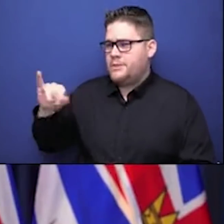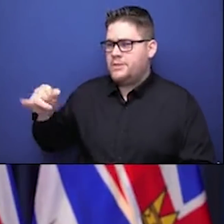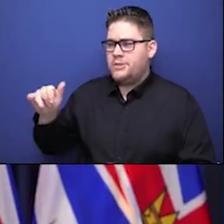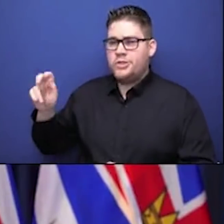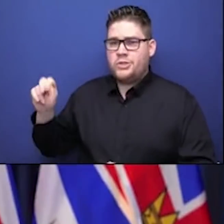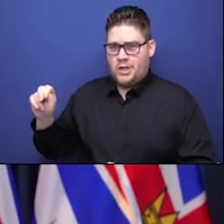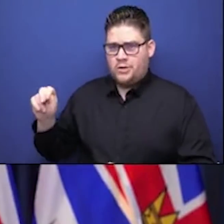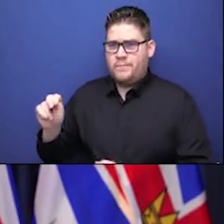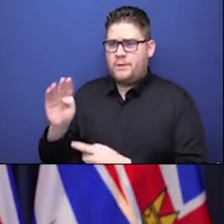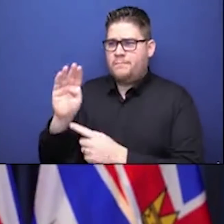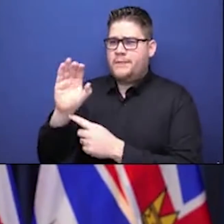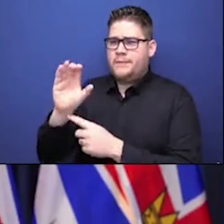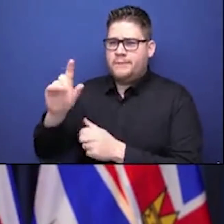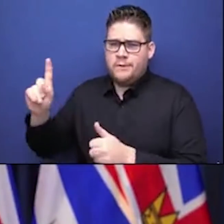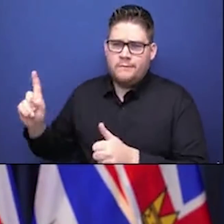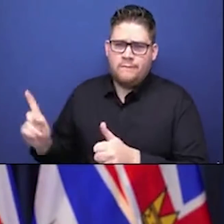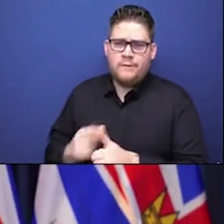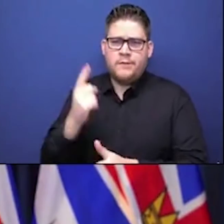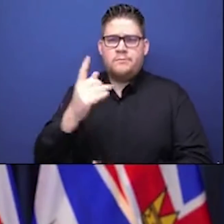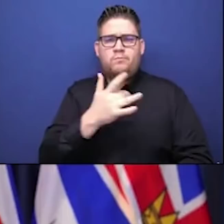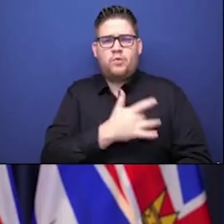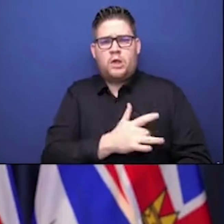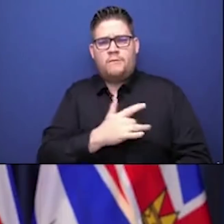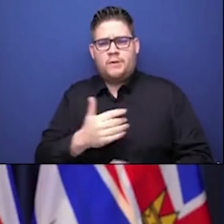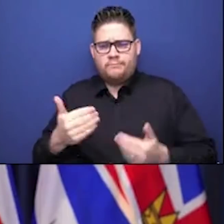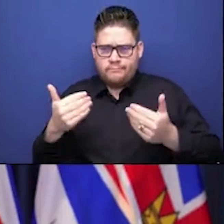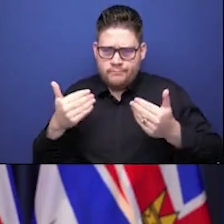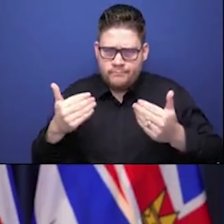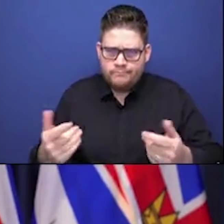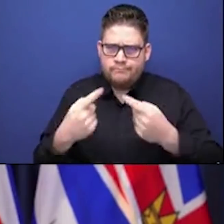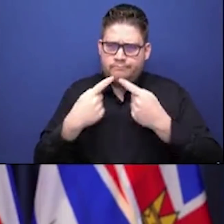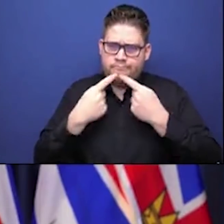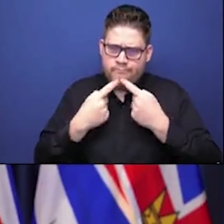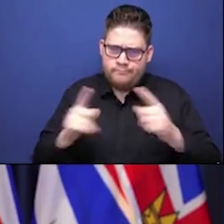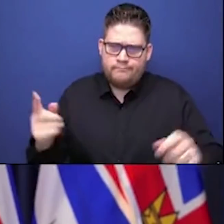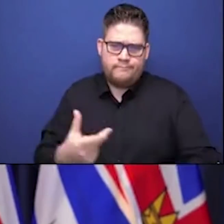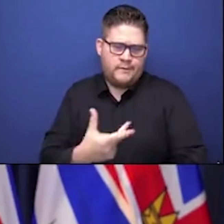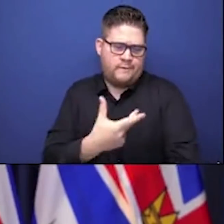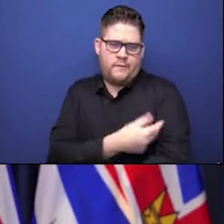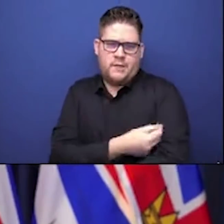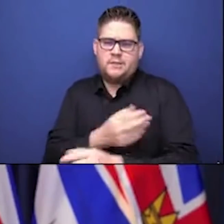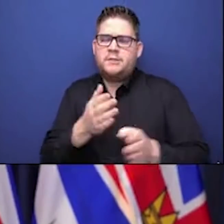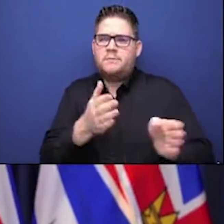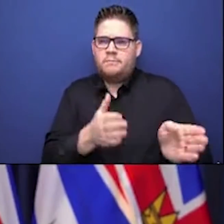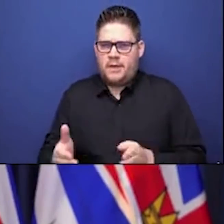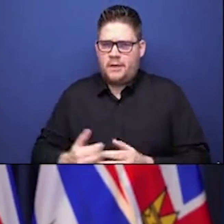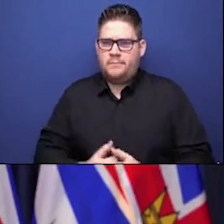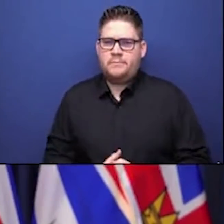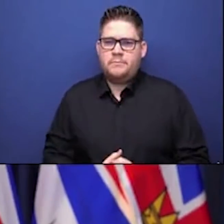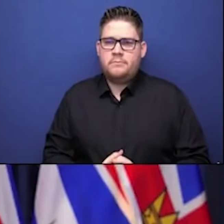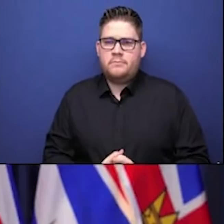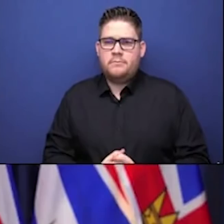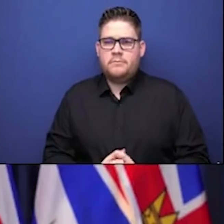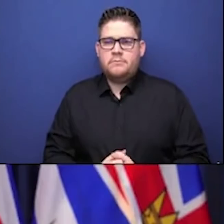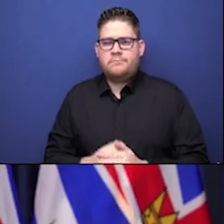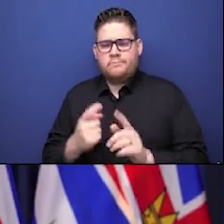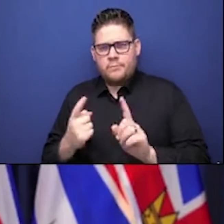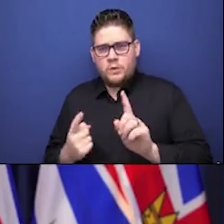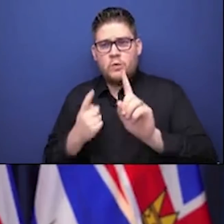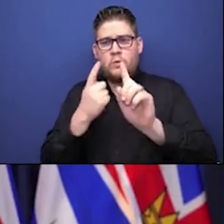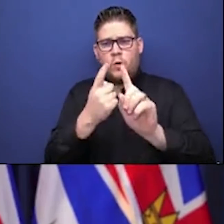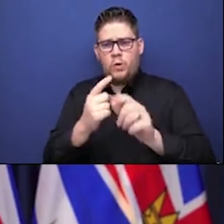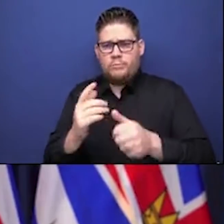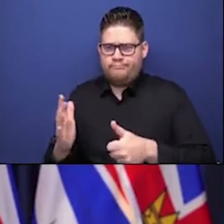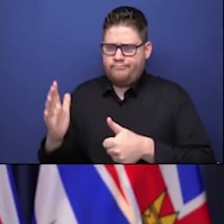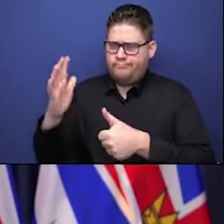-19 vaccination plan. Our plan was to get people immunized as quickly as we could by focusing on those that were most at